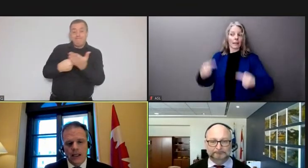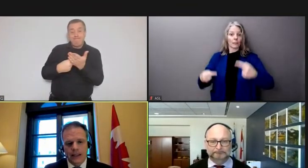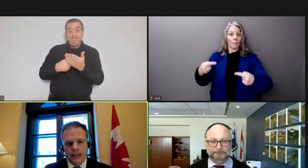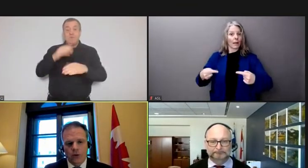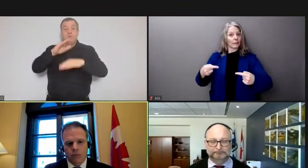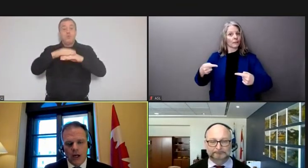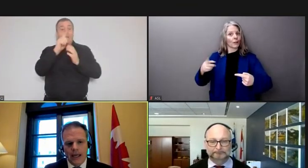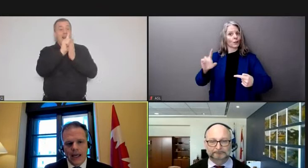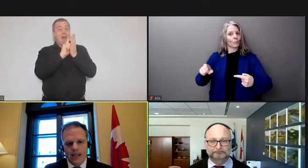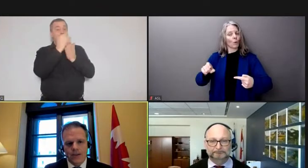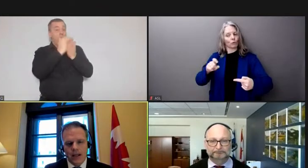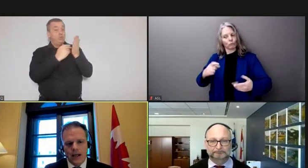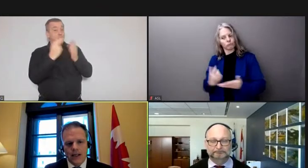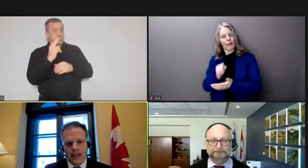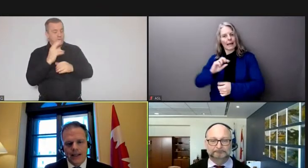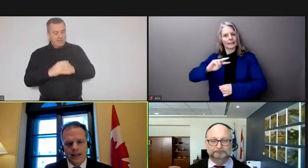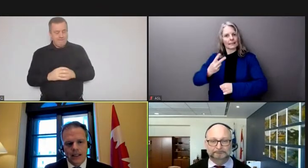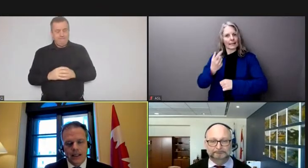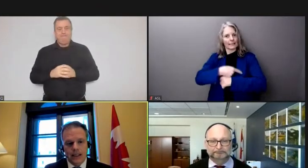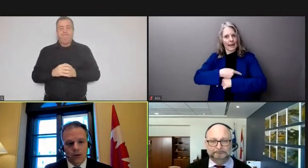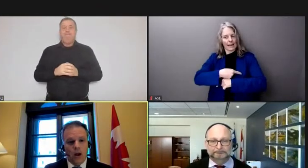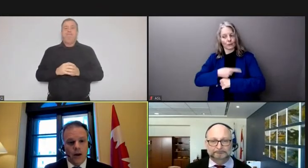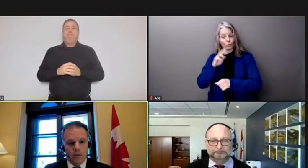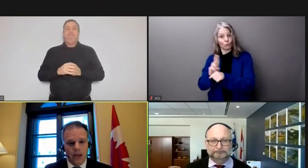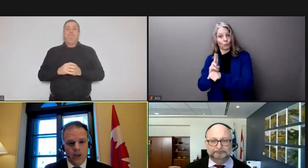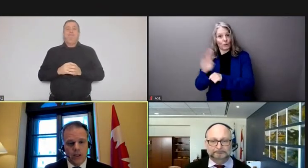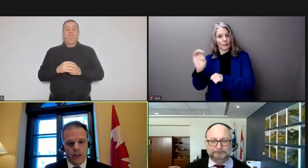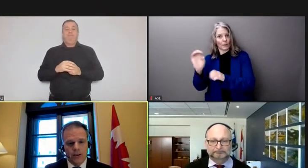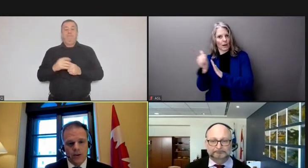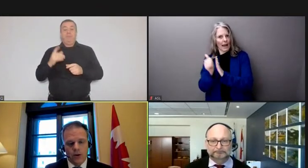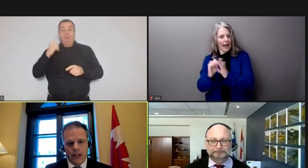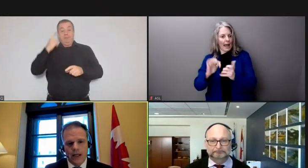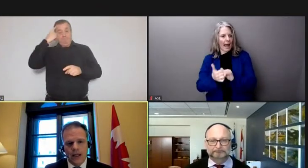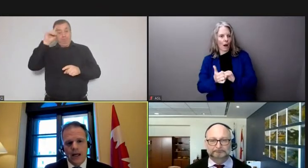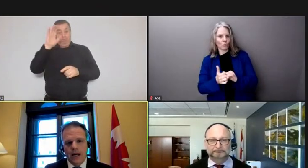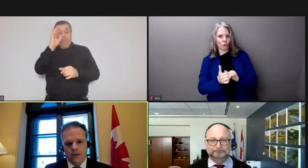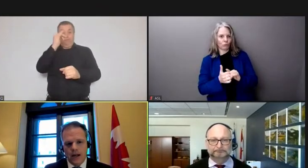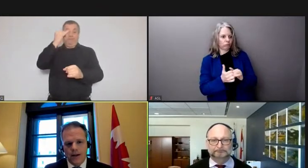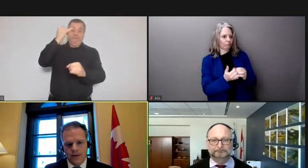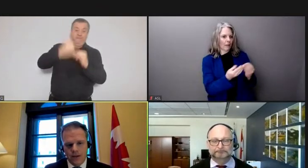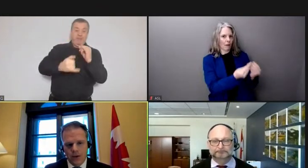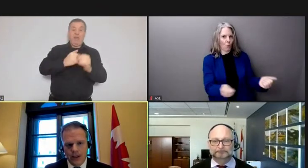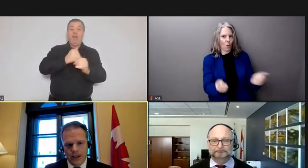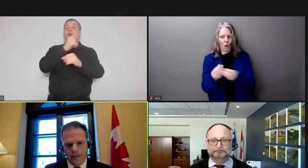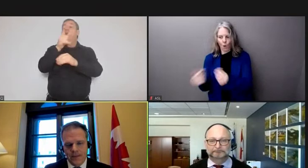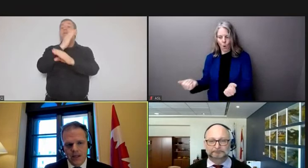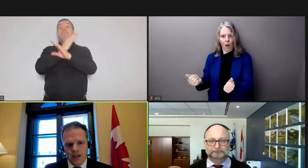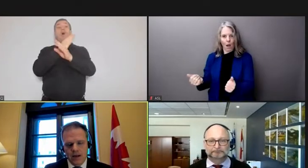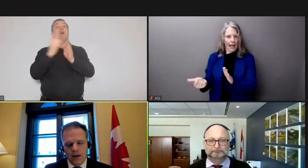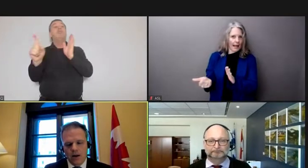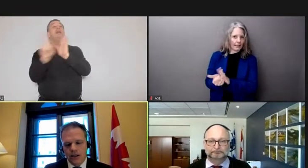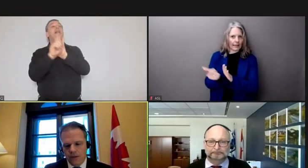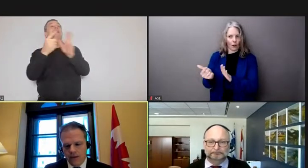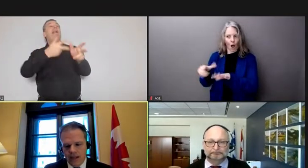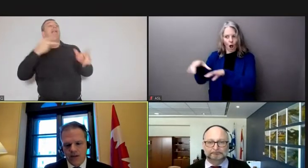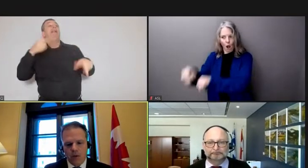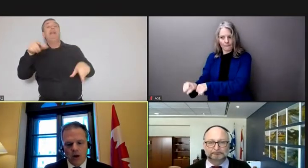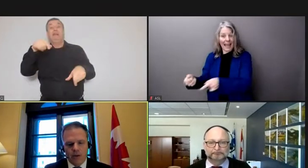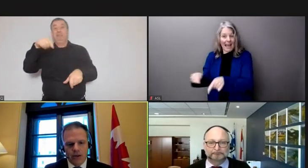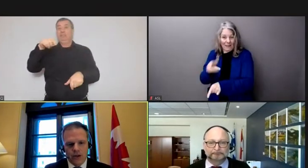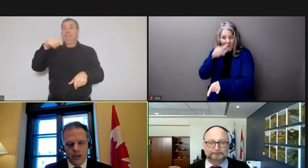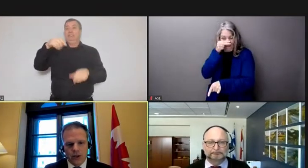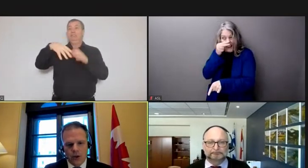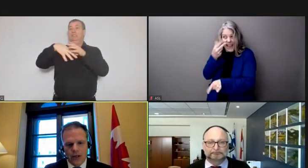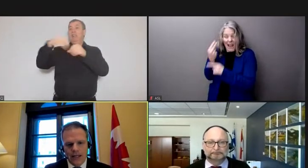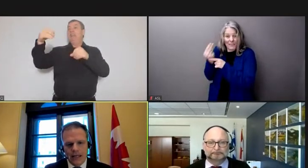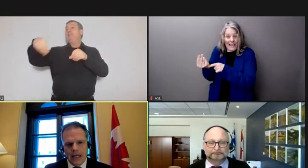uh illegal blockades uh and the illegal occupation that is occurring outside of this building on the advice of